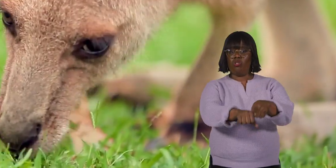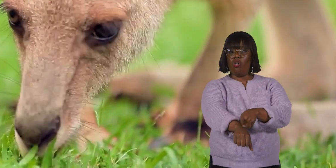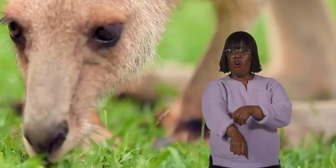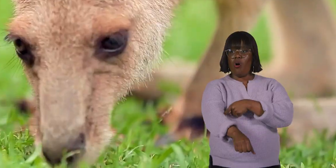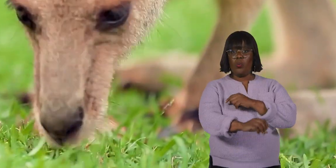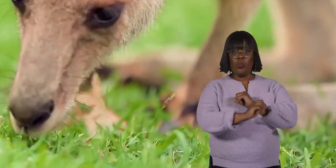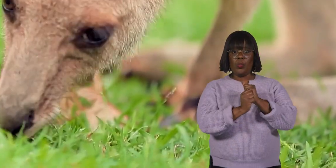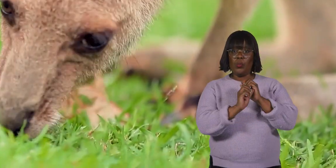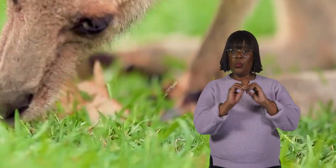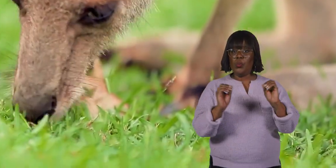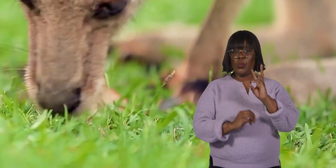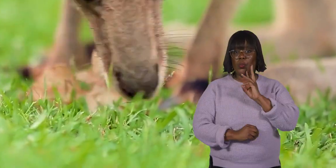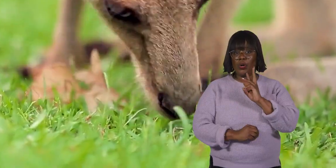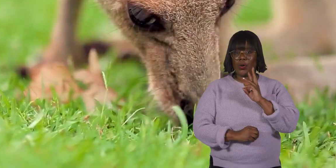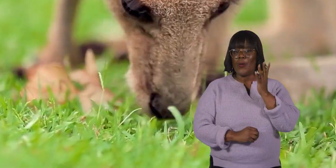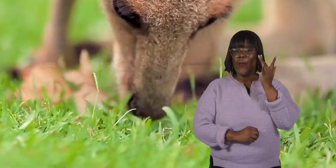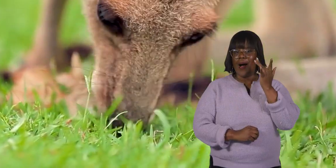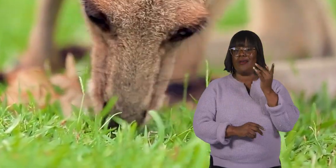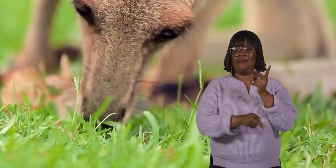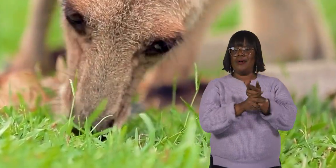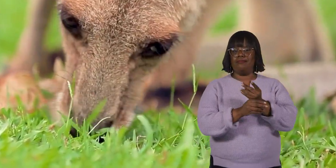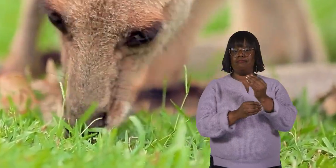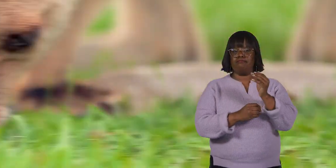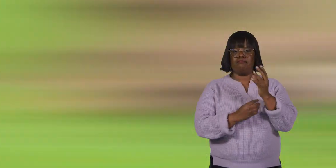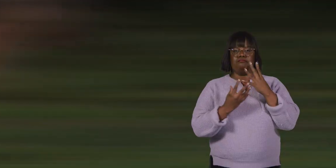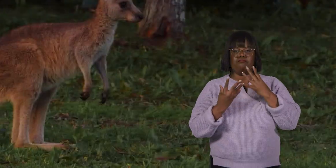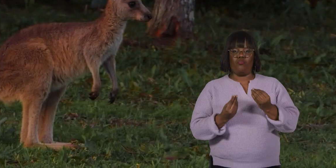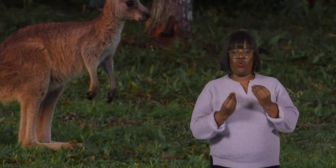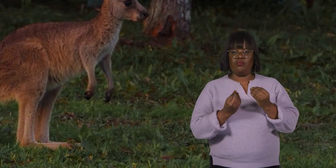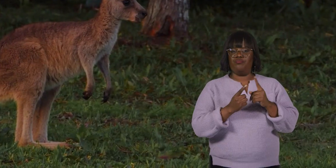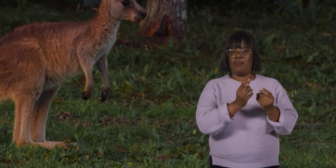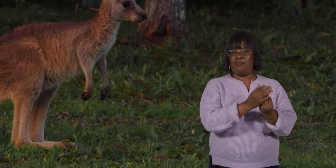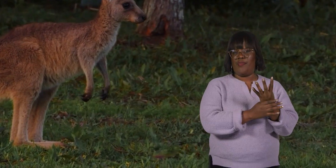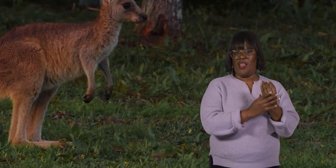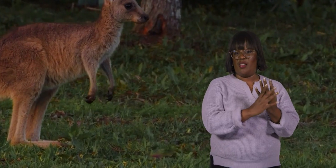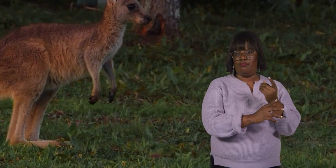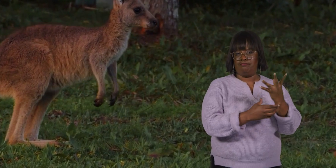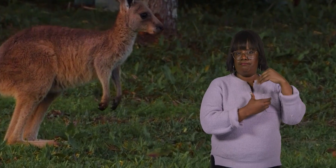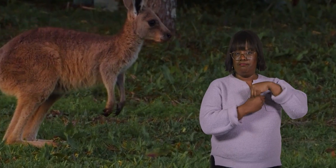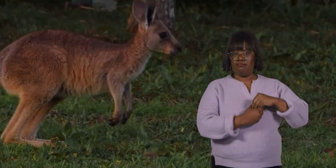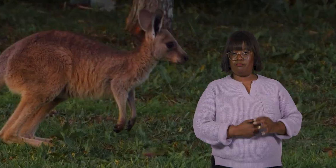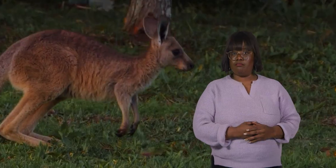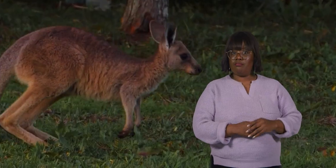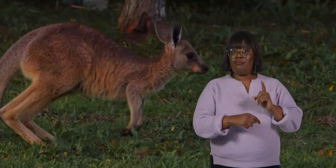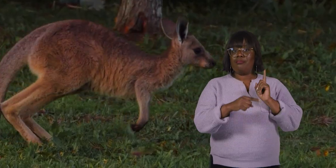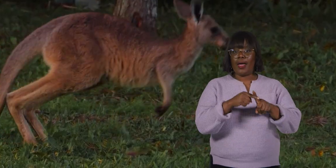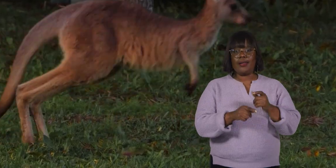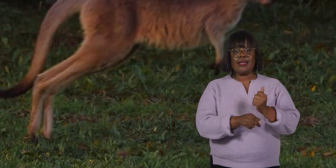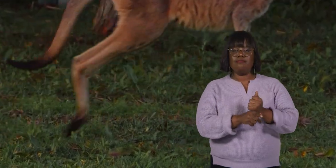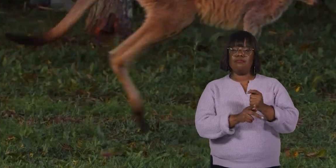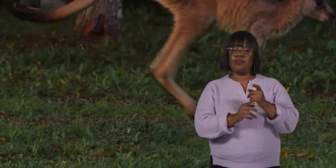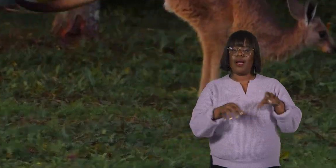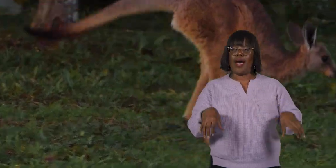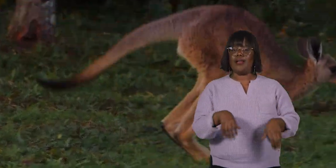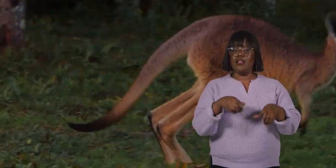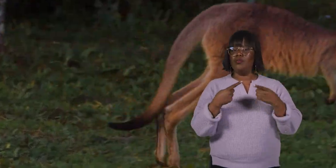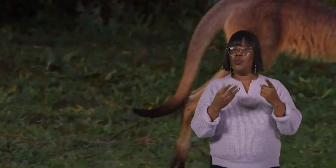periods without drinking water because they get moisture from the plants they eat. In addition, they stay active primarily